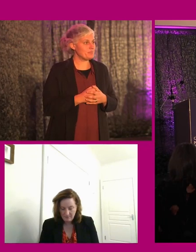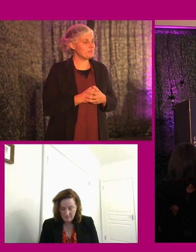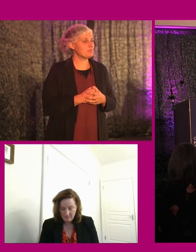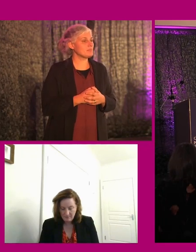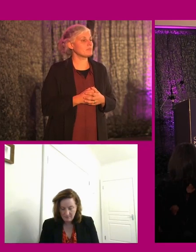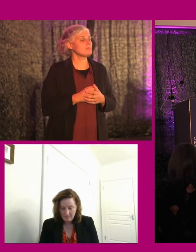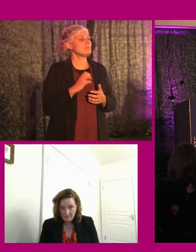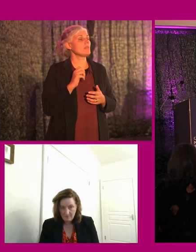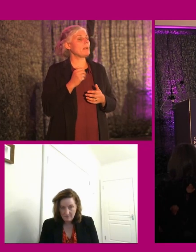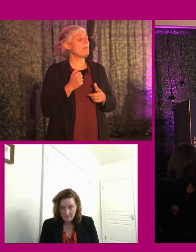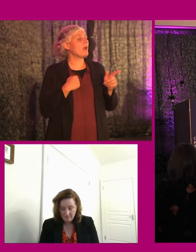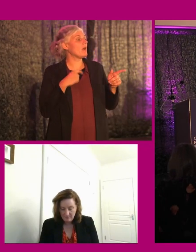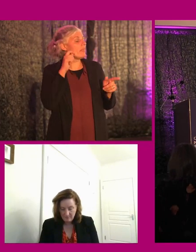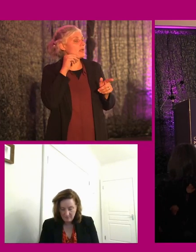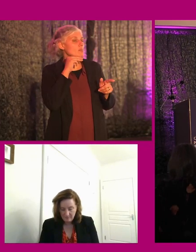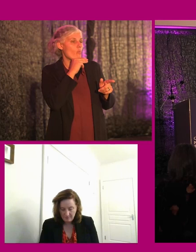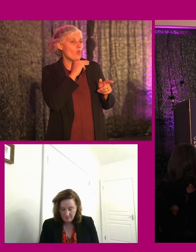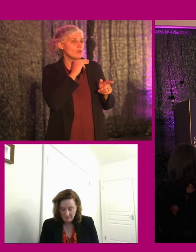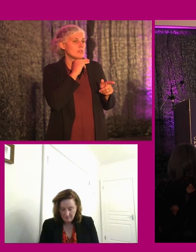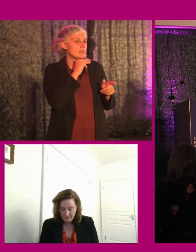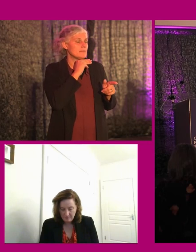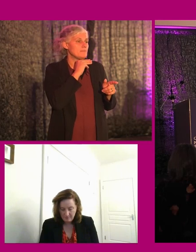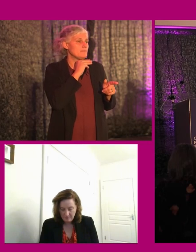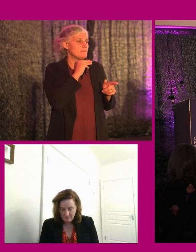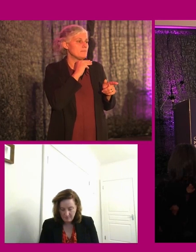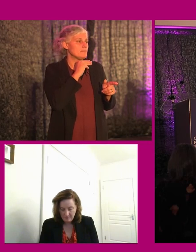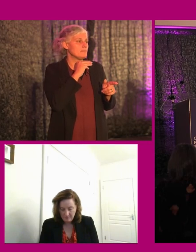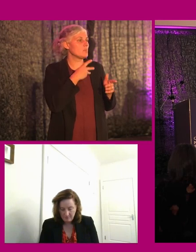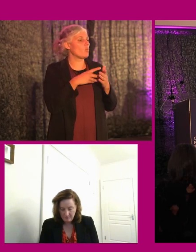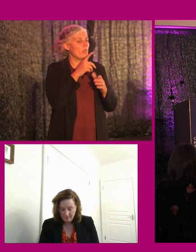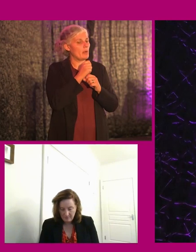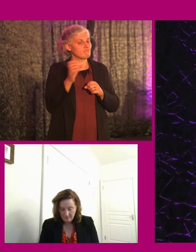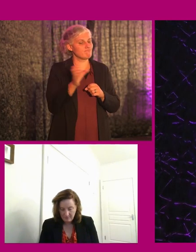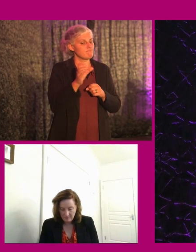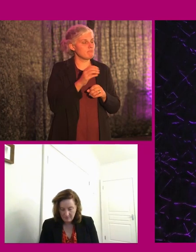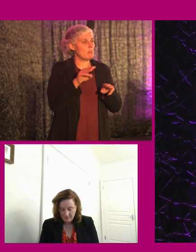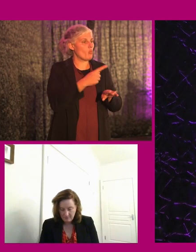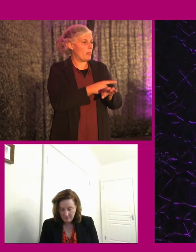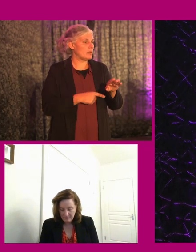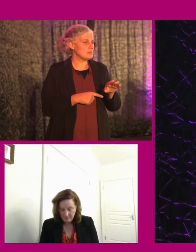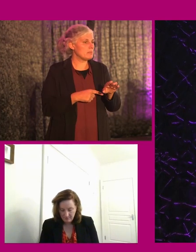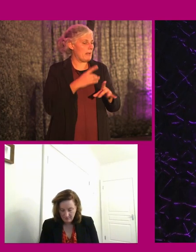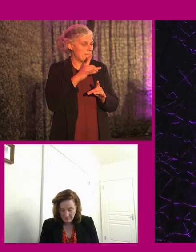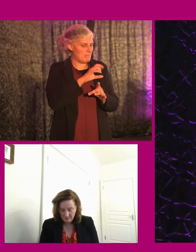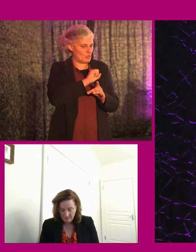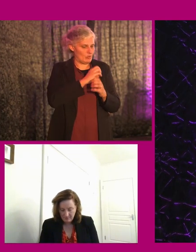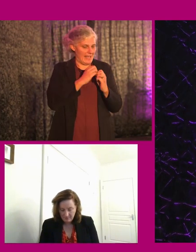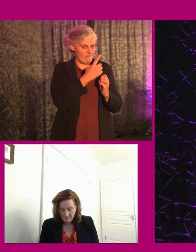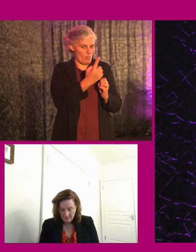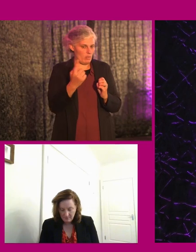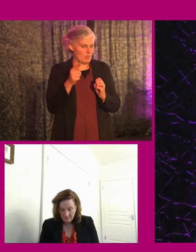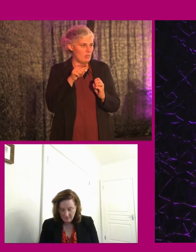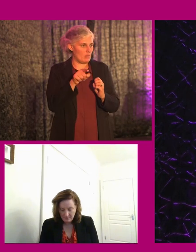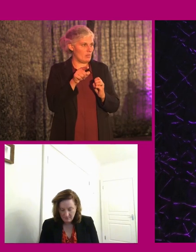I think it's important when thinking about hiring people with disabilities is to make sure that everyone on